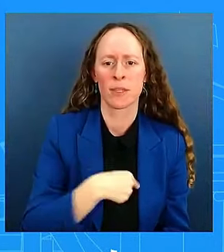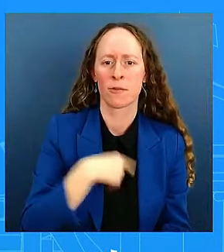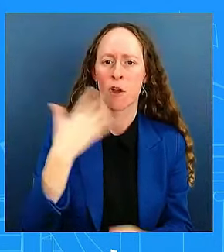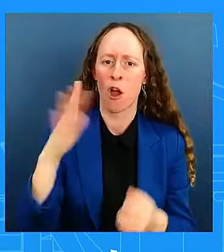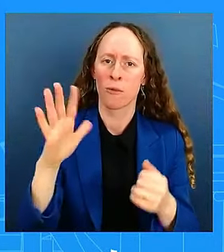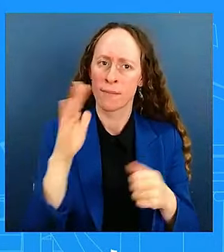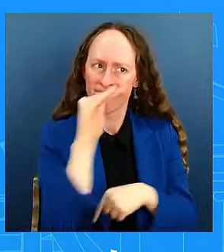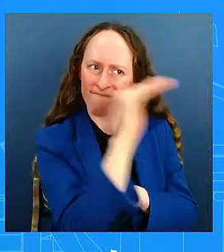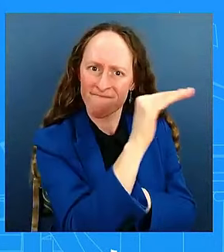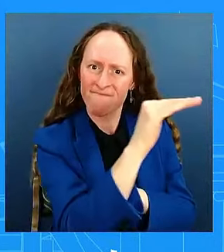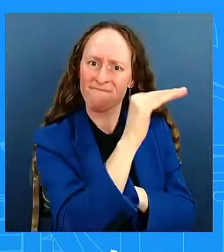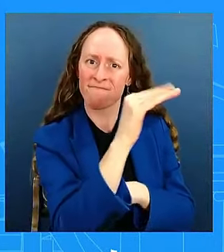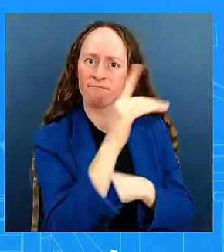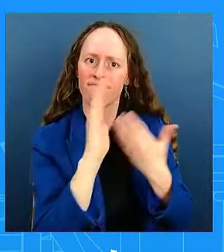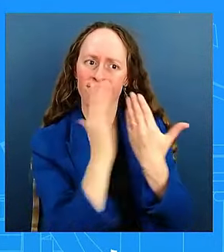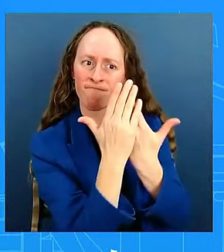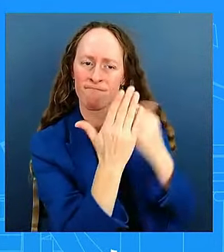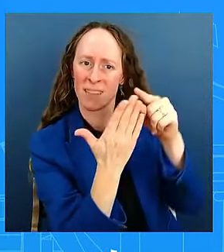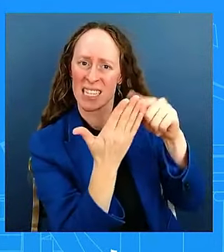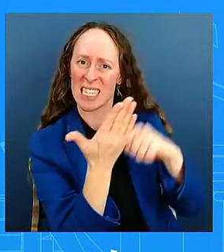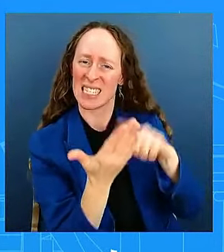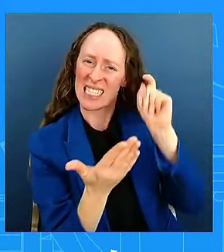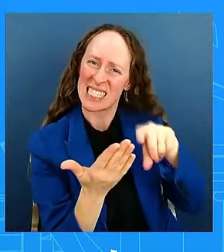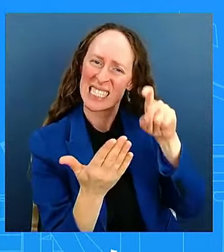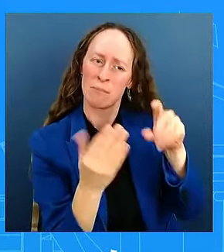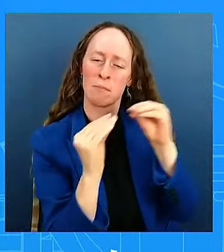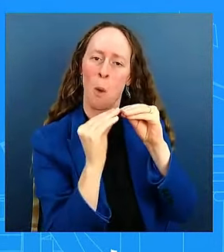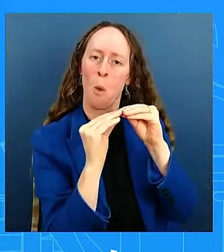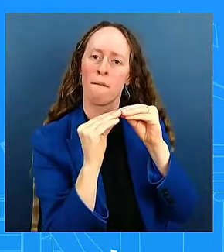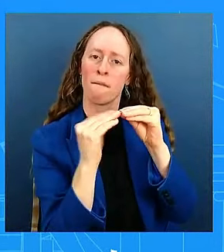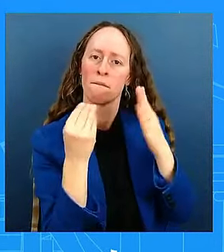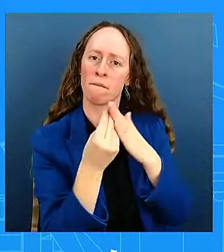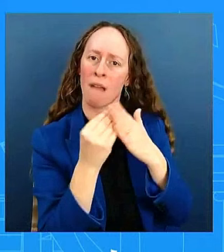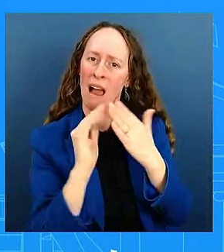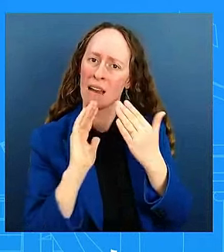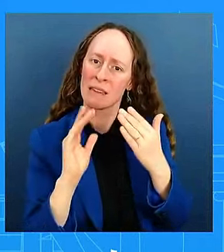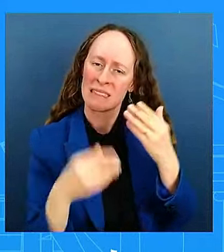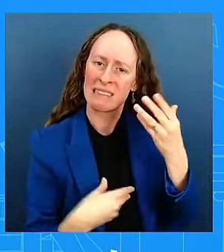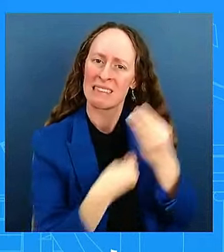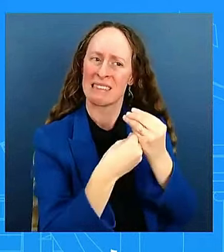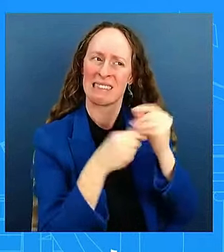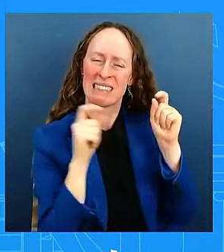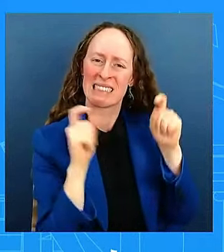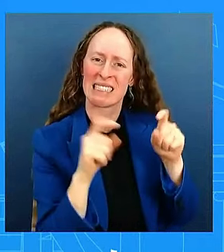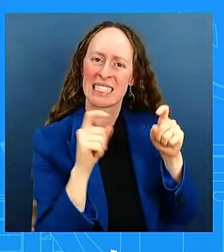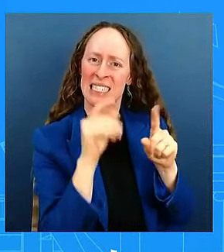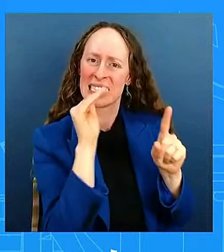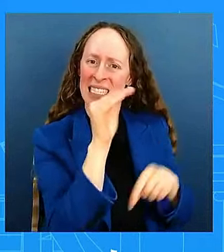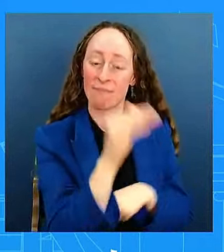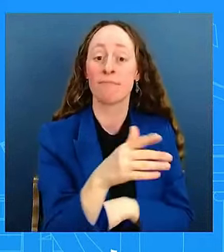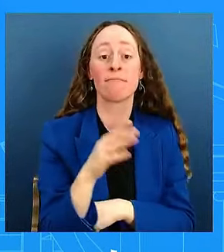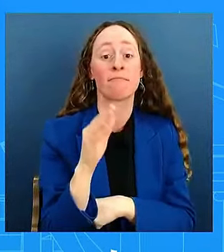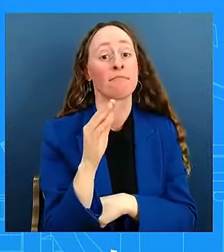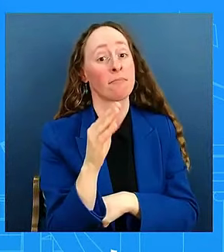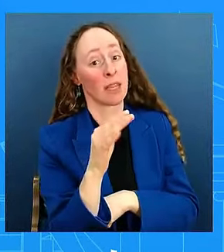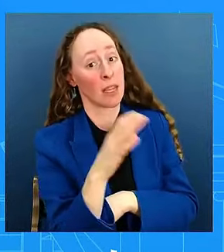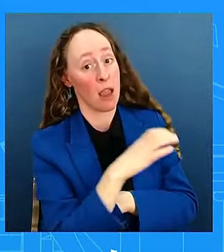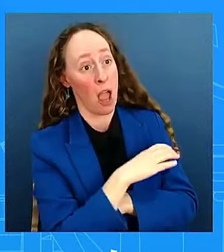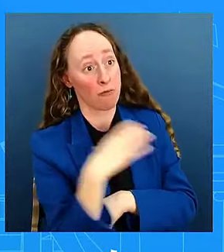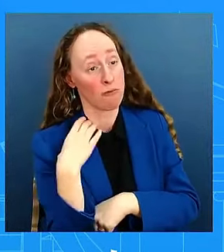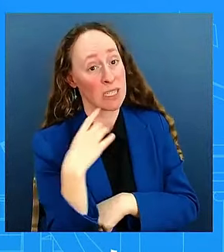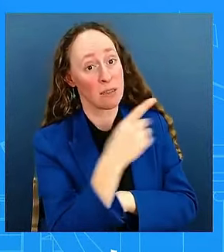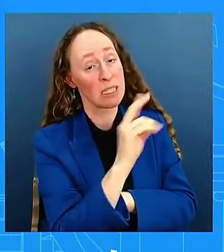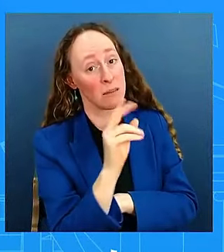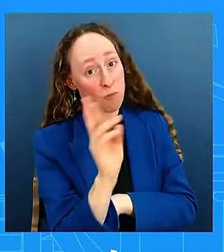CR. And if congressional Republicans were serious, if they were really, truly serious about doing something for the